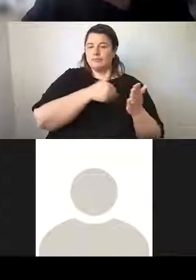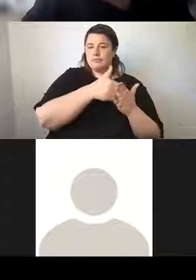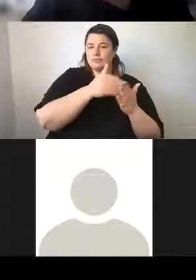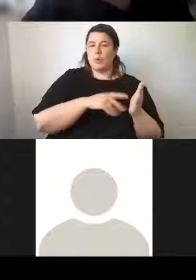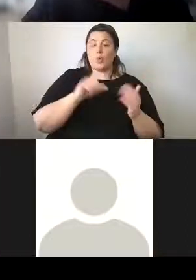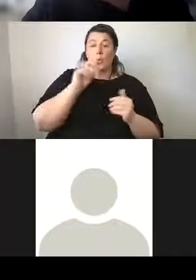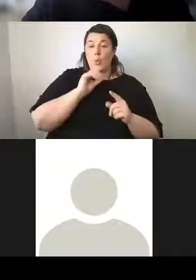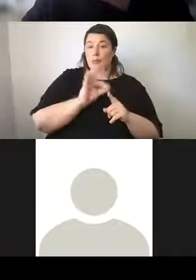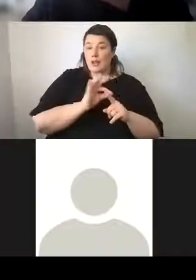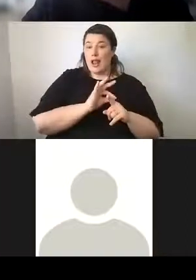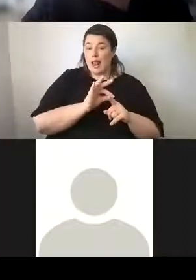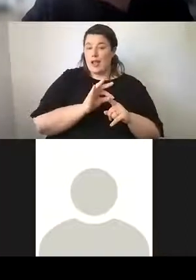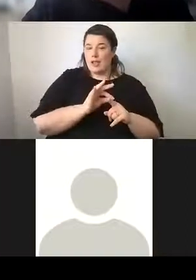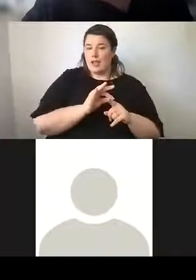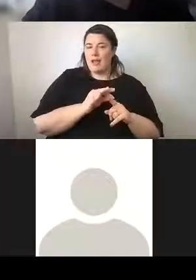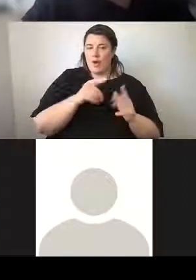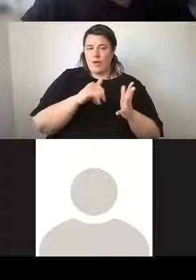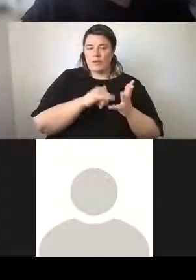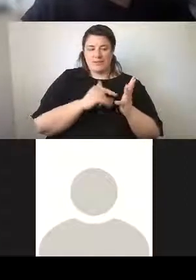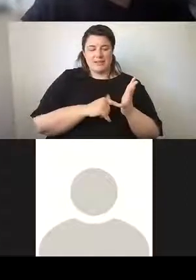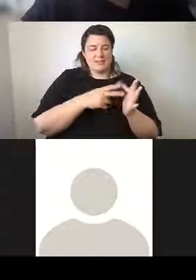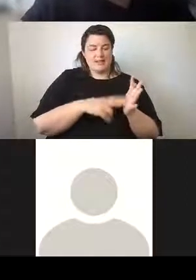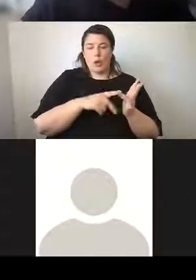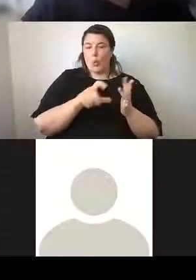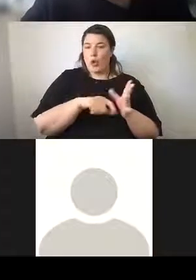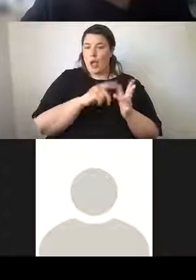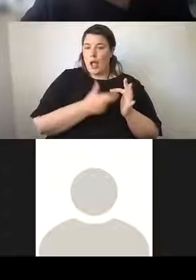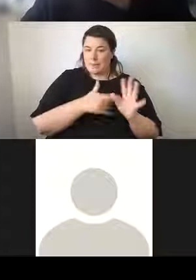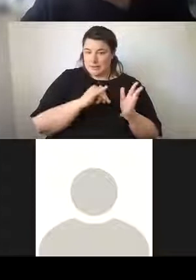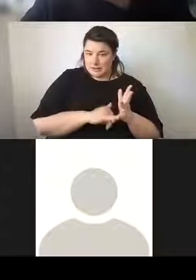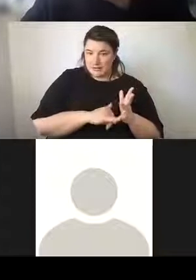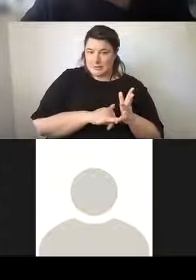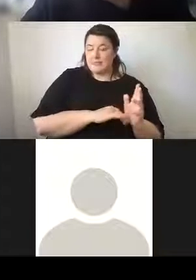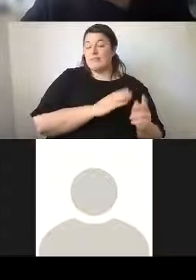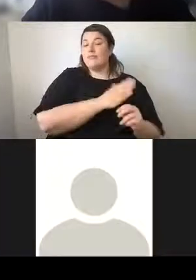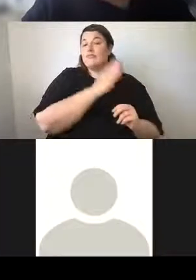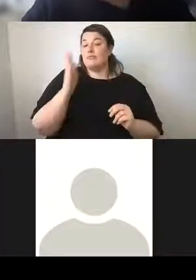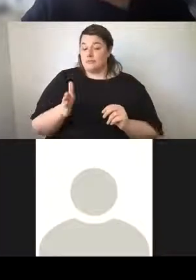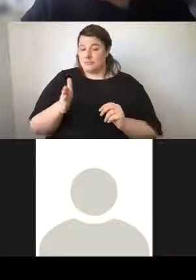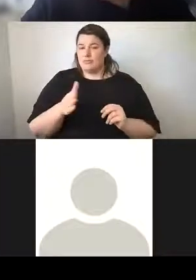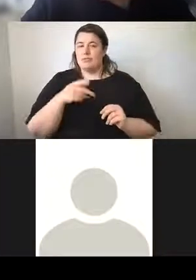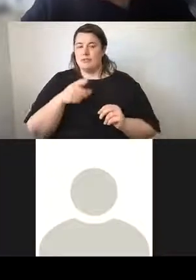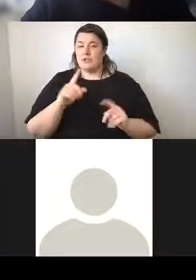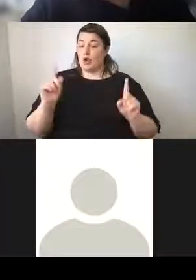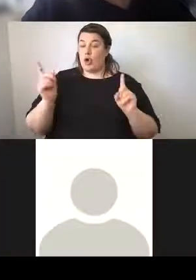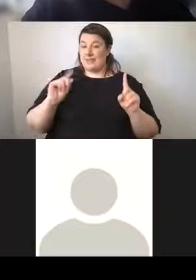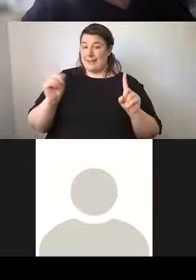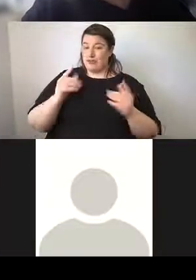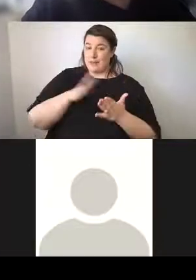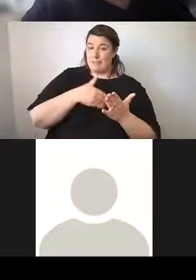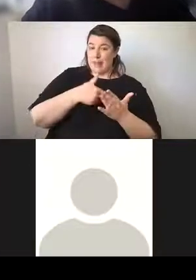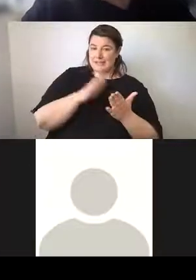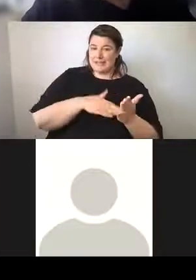Henry himself of Stenocarpus. And on the right hand side is a contemporary painting